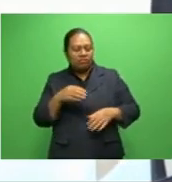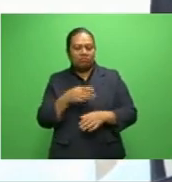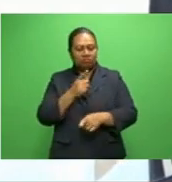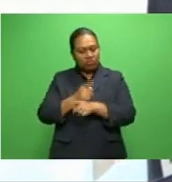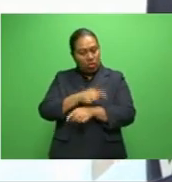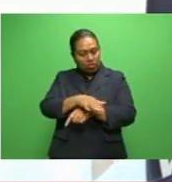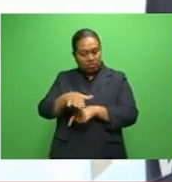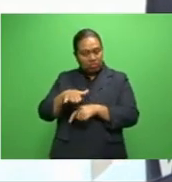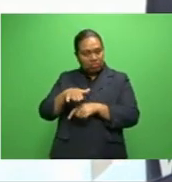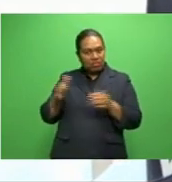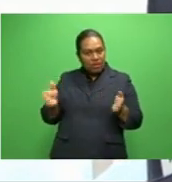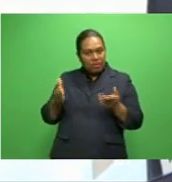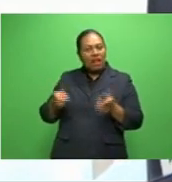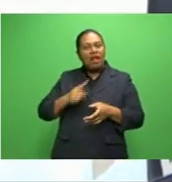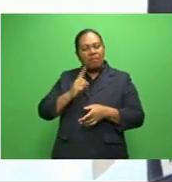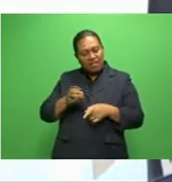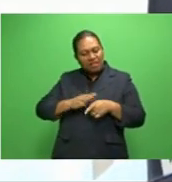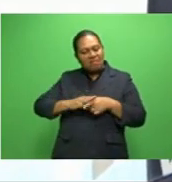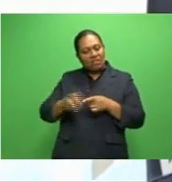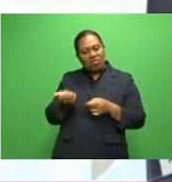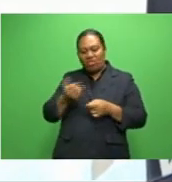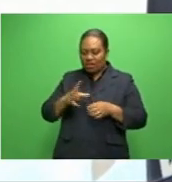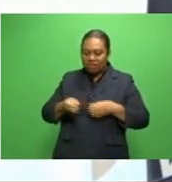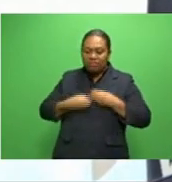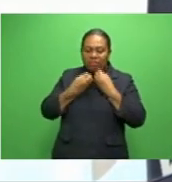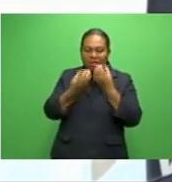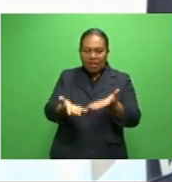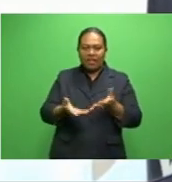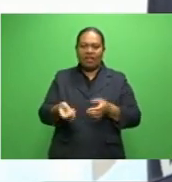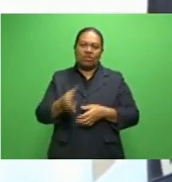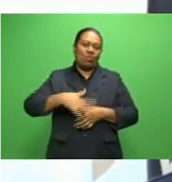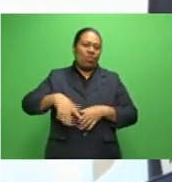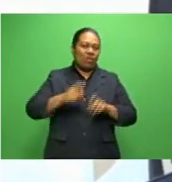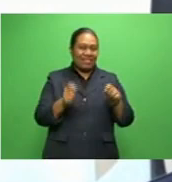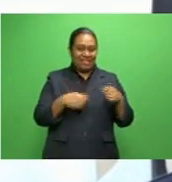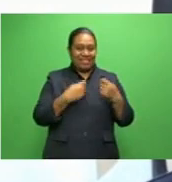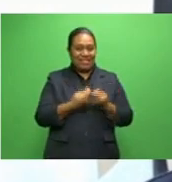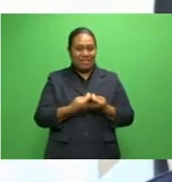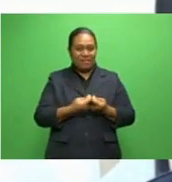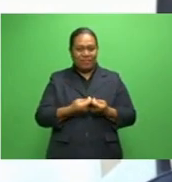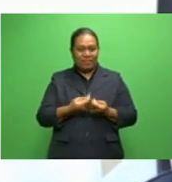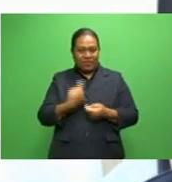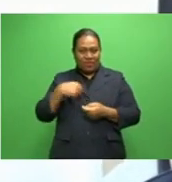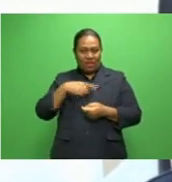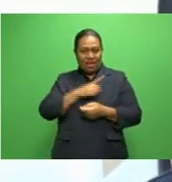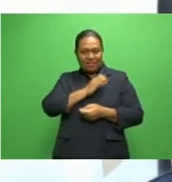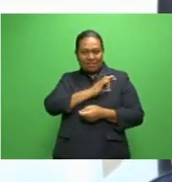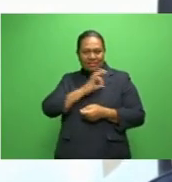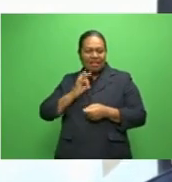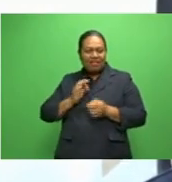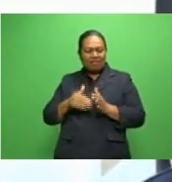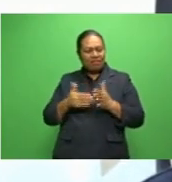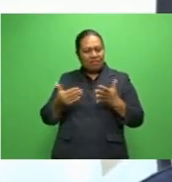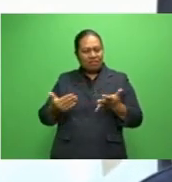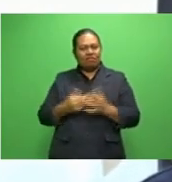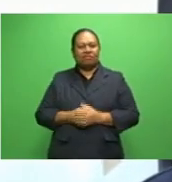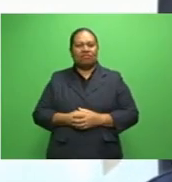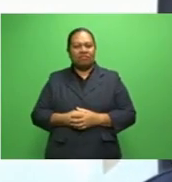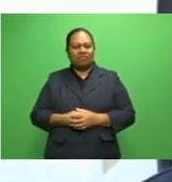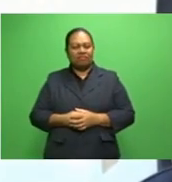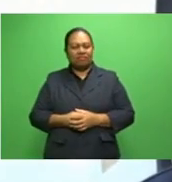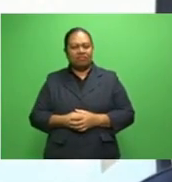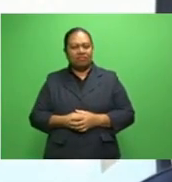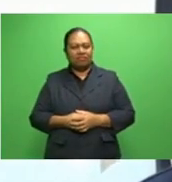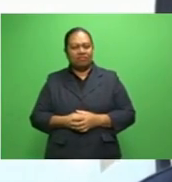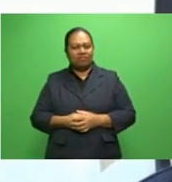and whatever message we have to pass, we've already passed the message to the players. For us officials, we have done our part, and it's